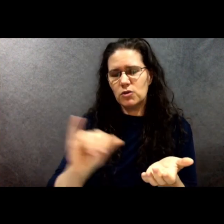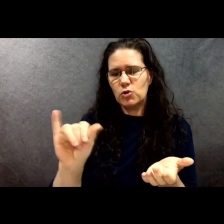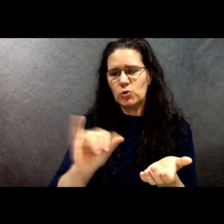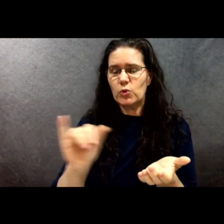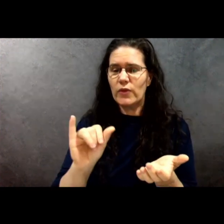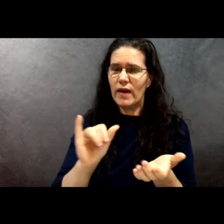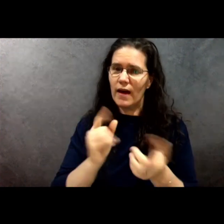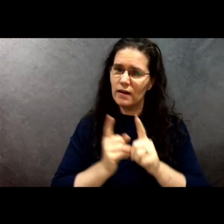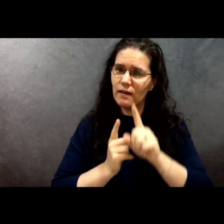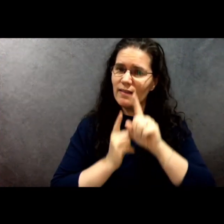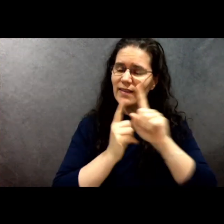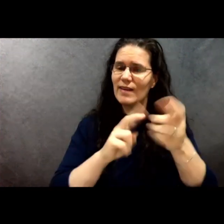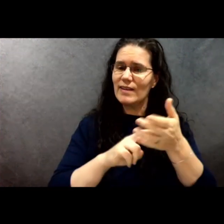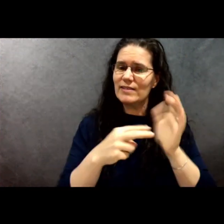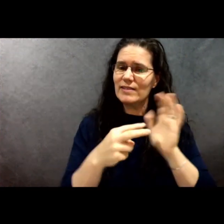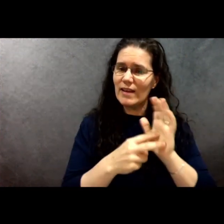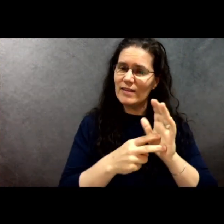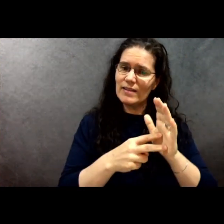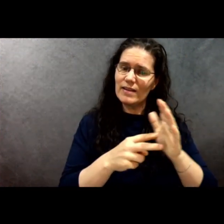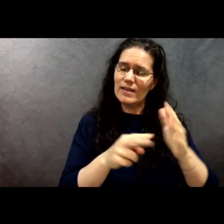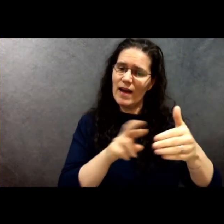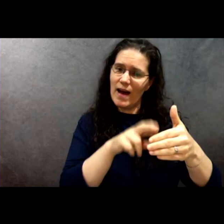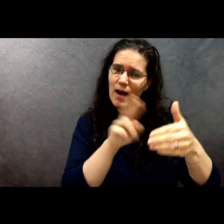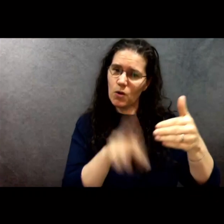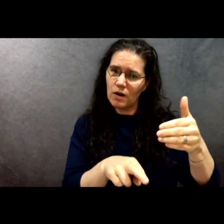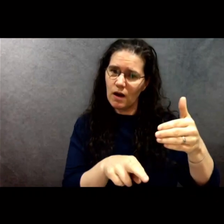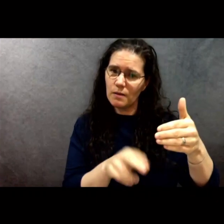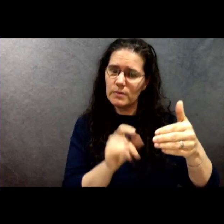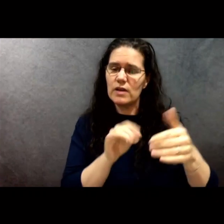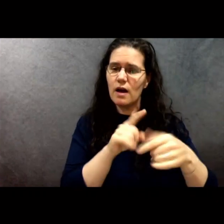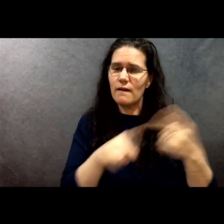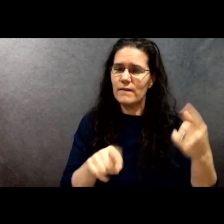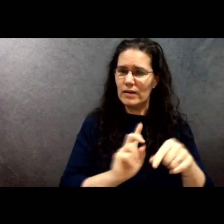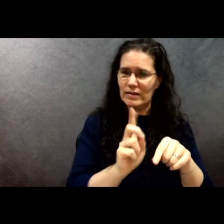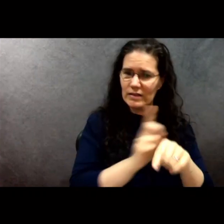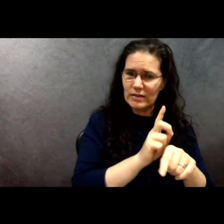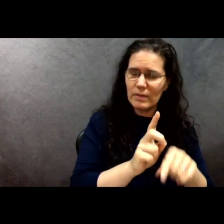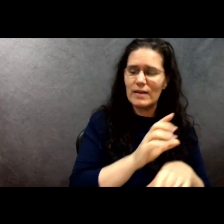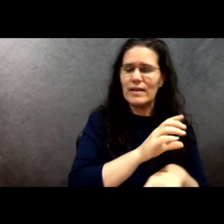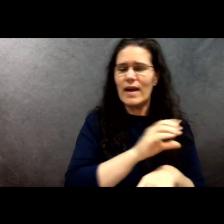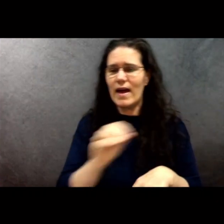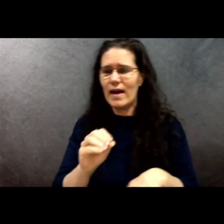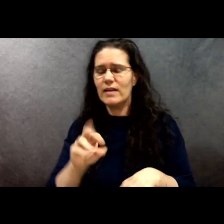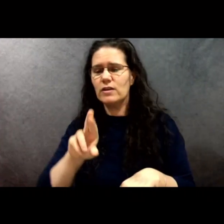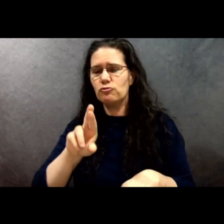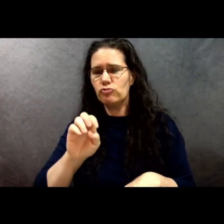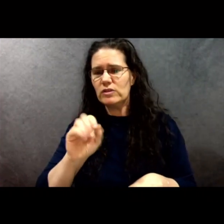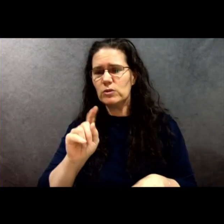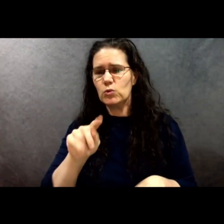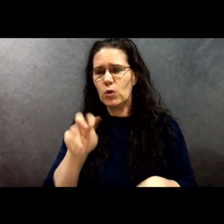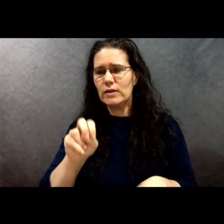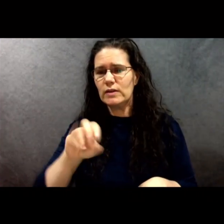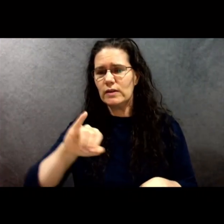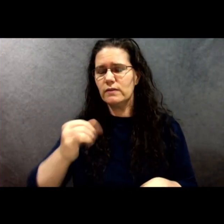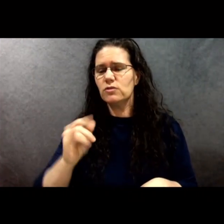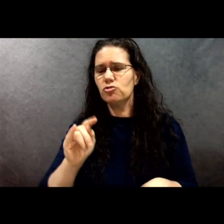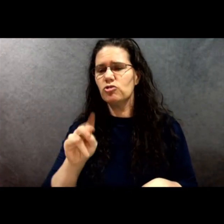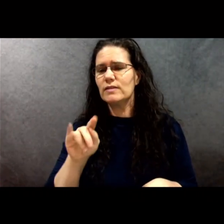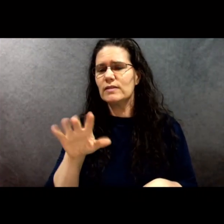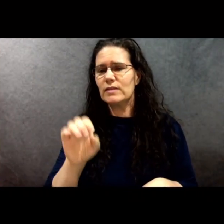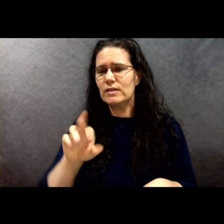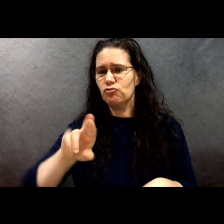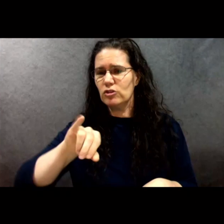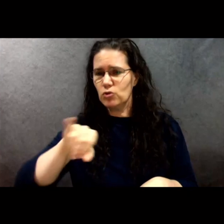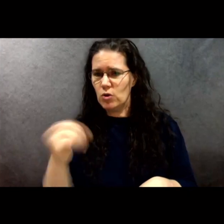and restorative justice processes that Lieutenant Pedrini went through have not yet turned out as planned.